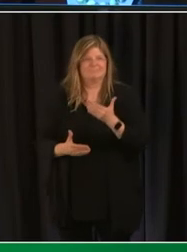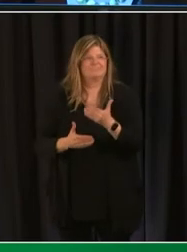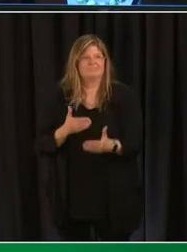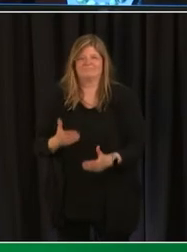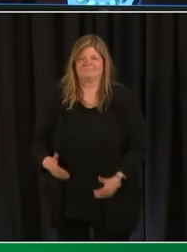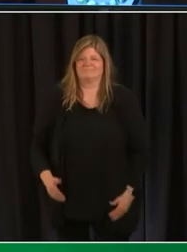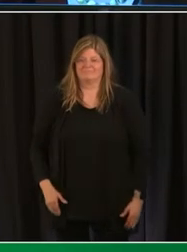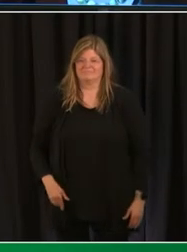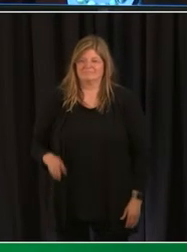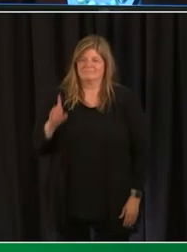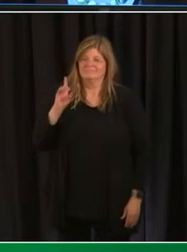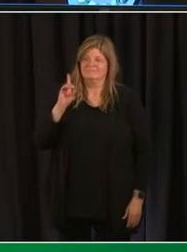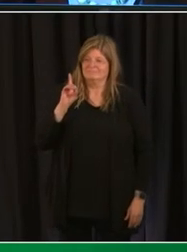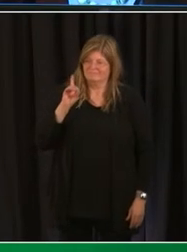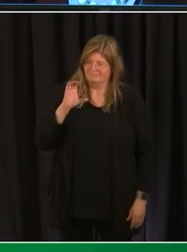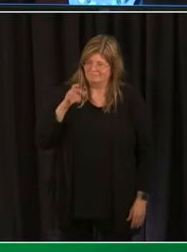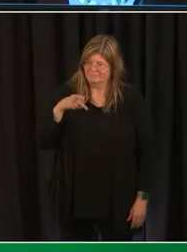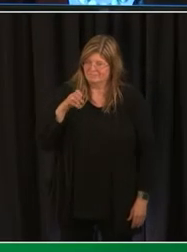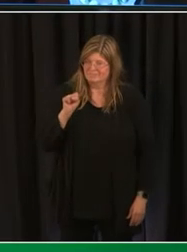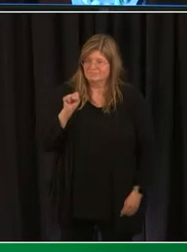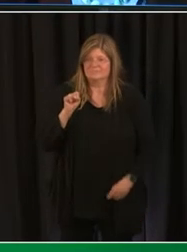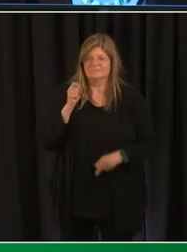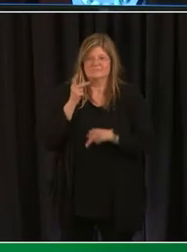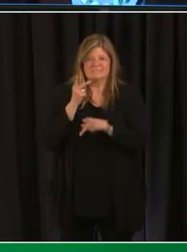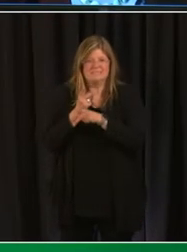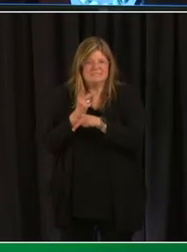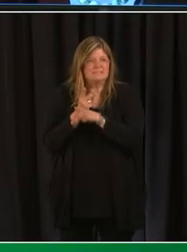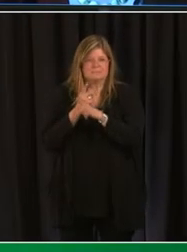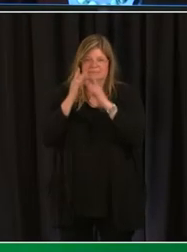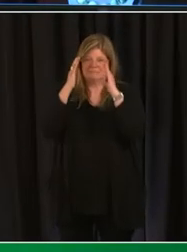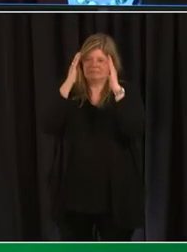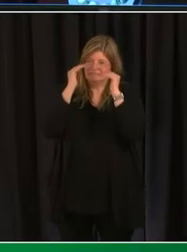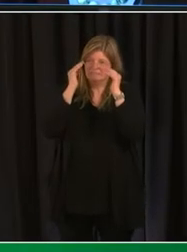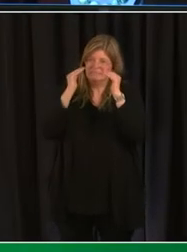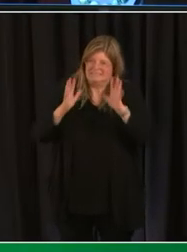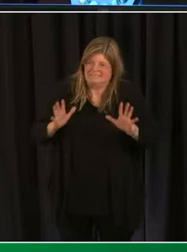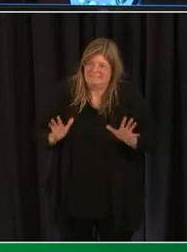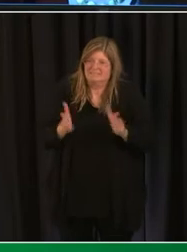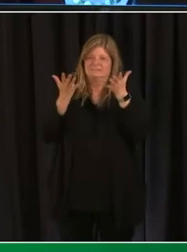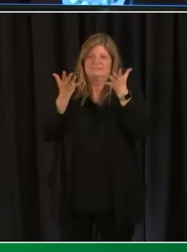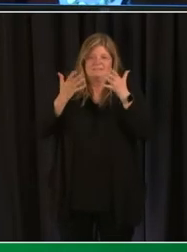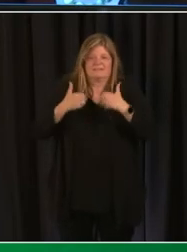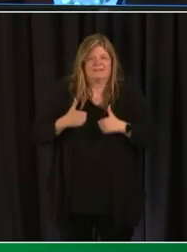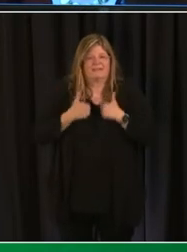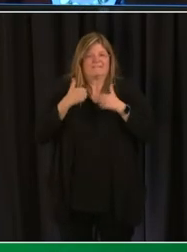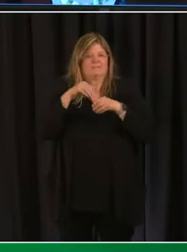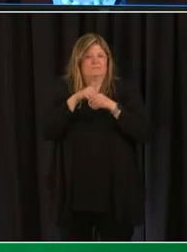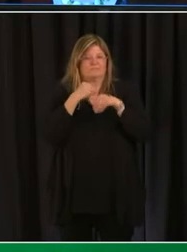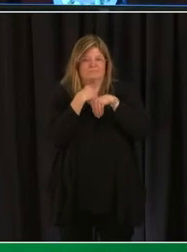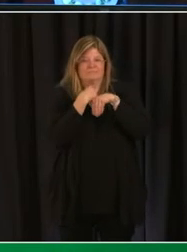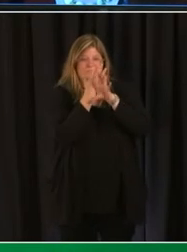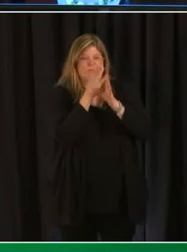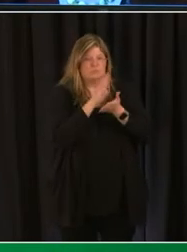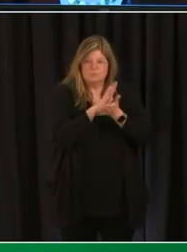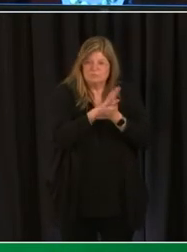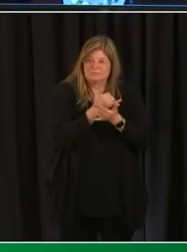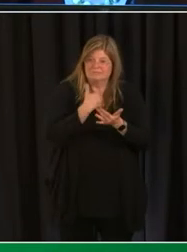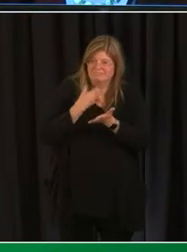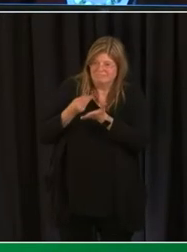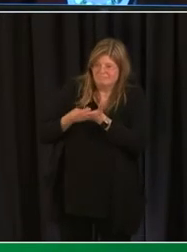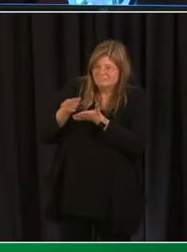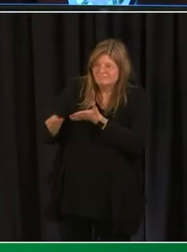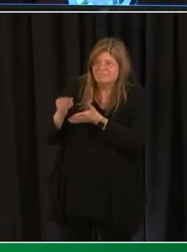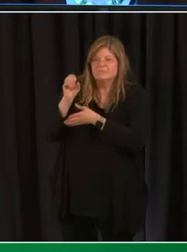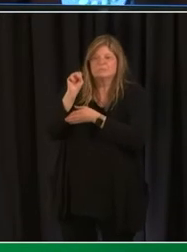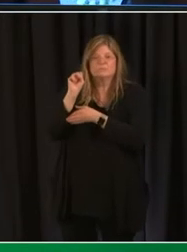DCPS has kept the arts alive in virtual learning um one of the things that we've done is purchased software for every school so that in